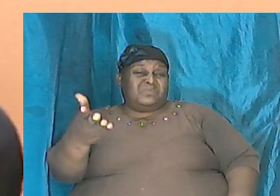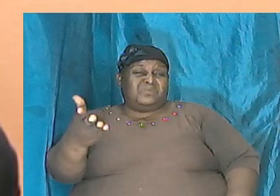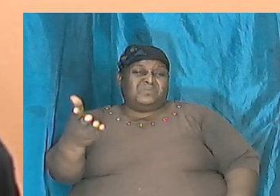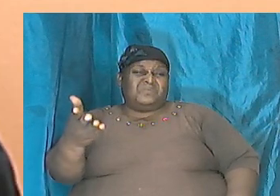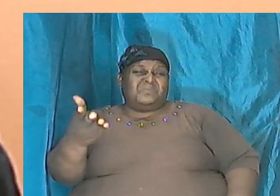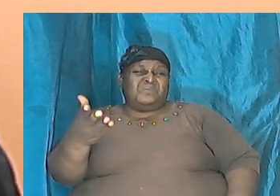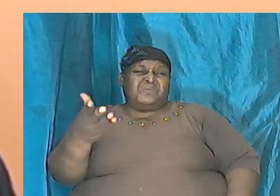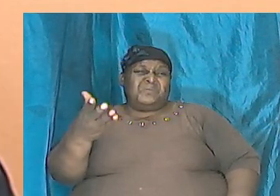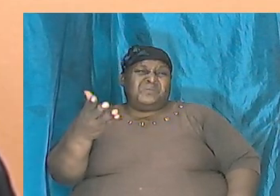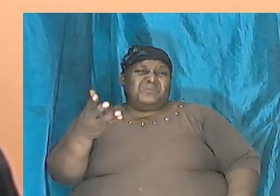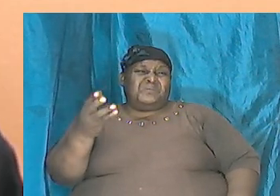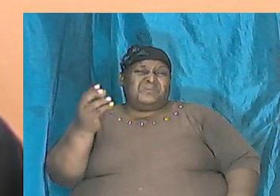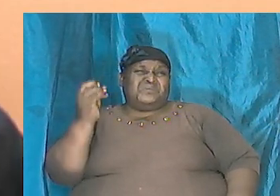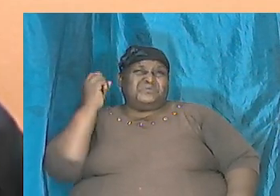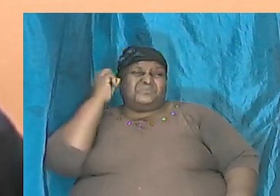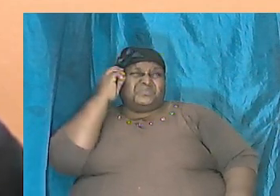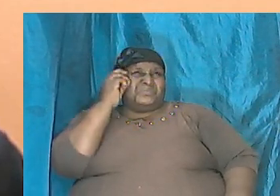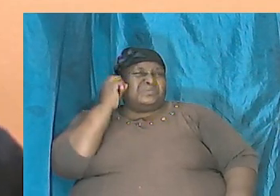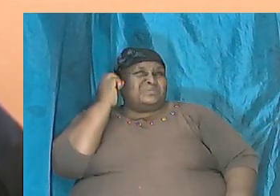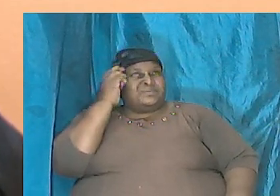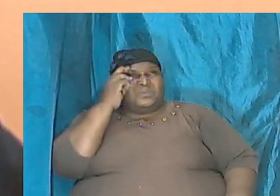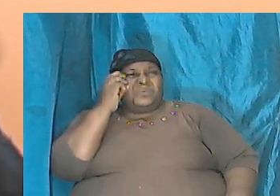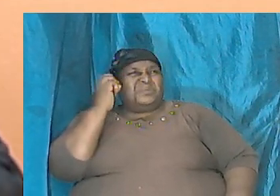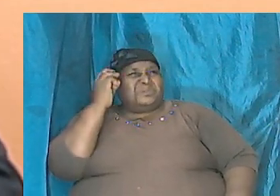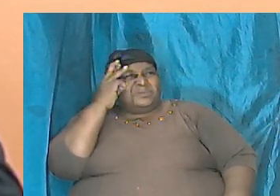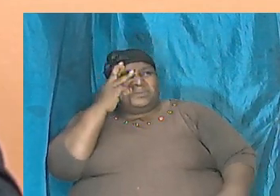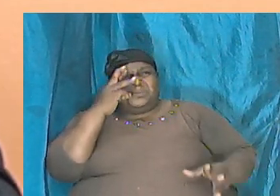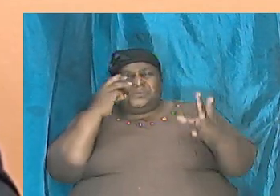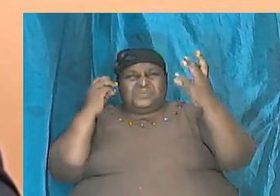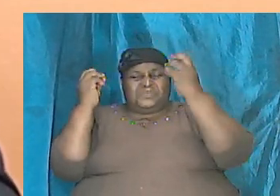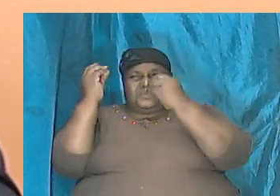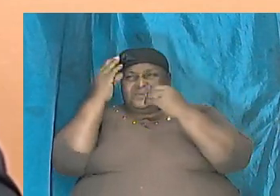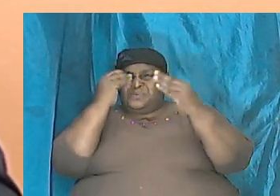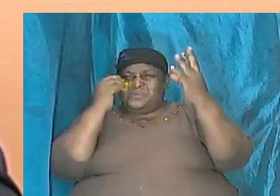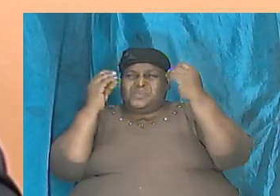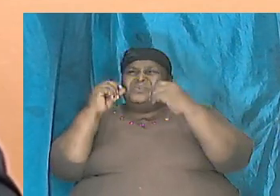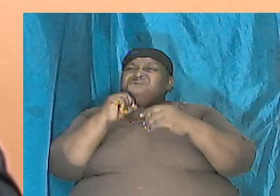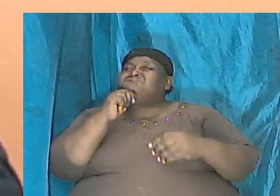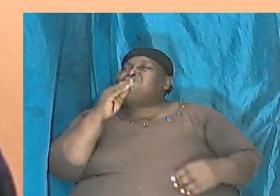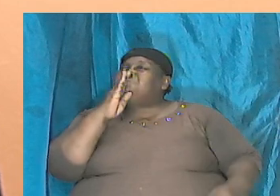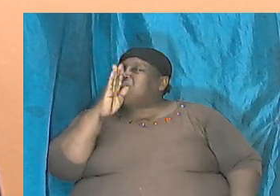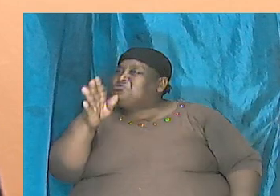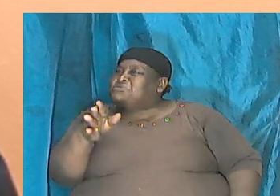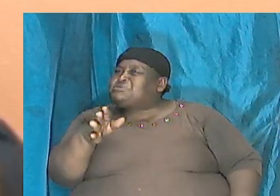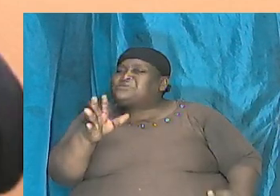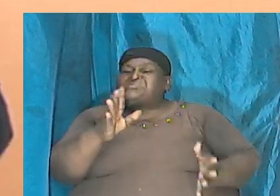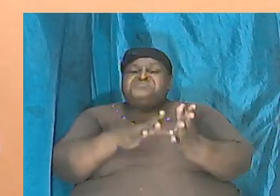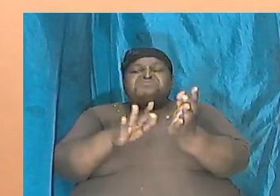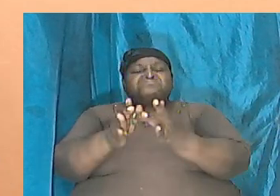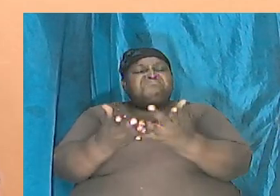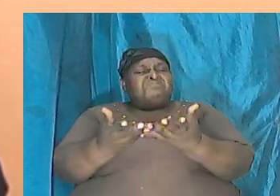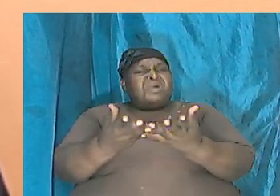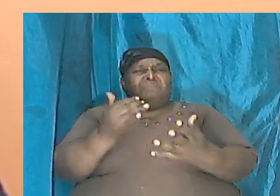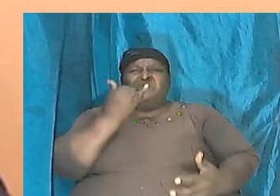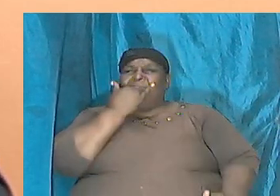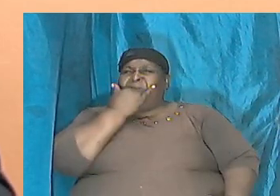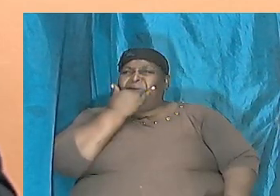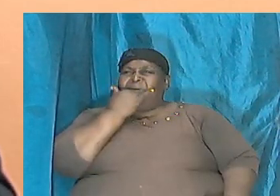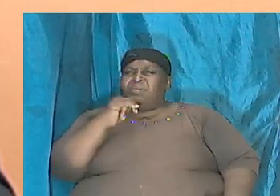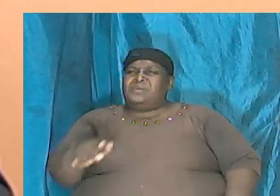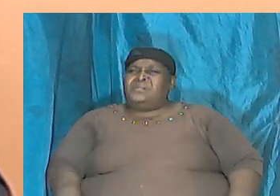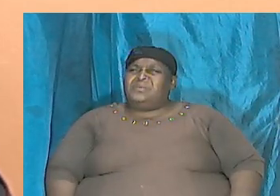pulled to say it could not be and therefore the Bible is wrong. Then, secondly,